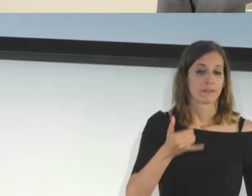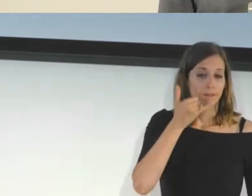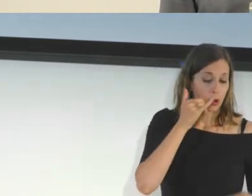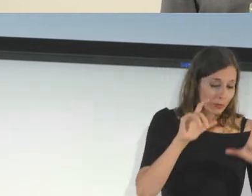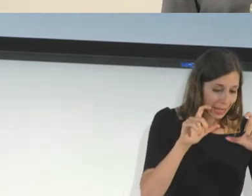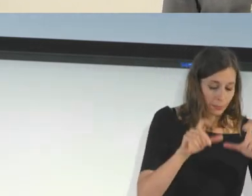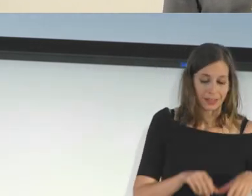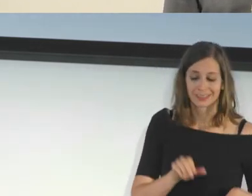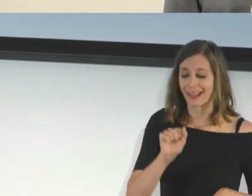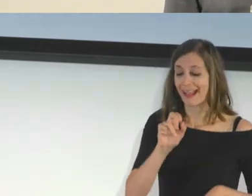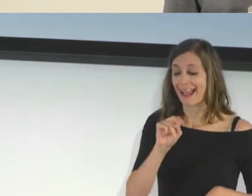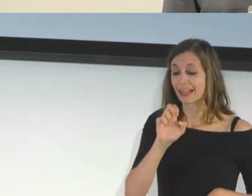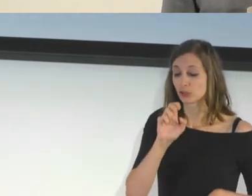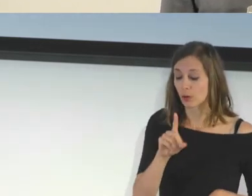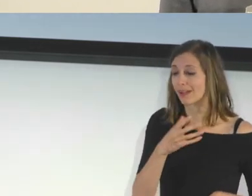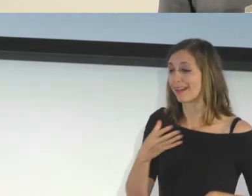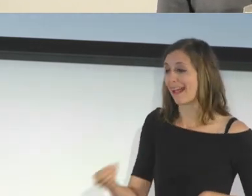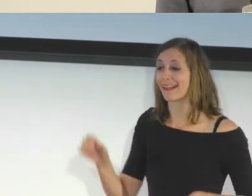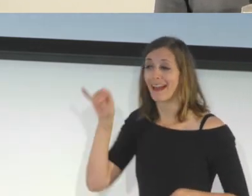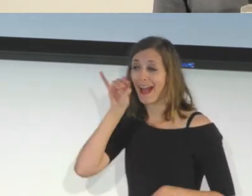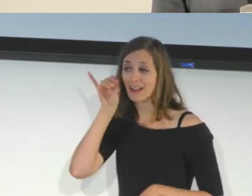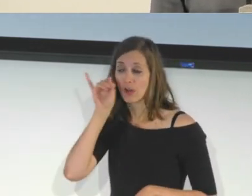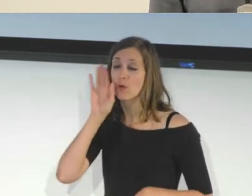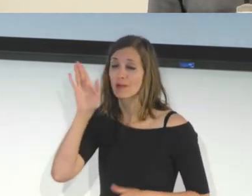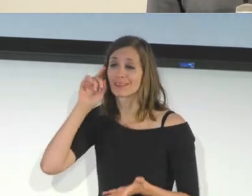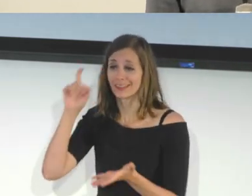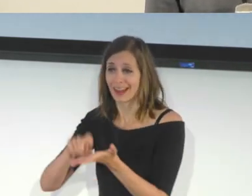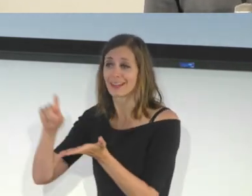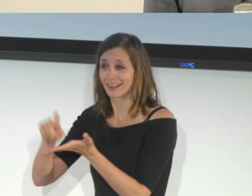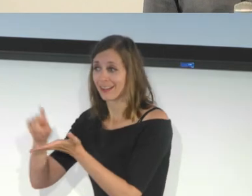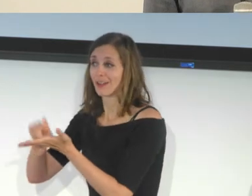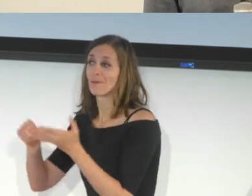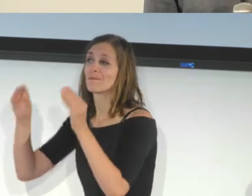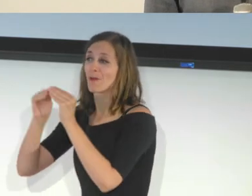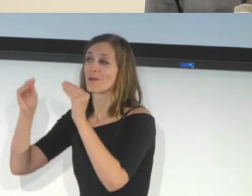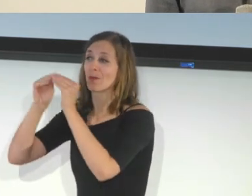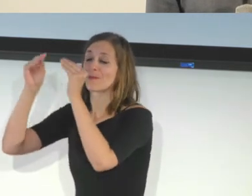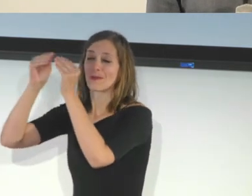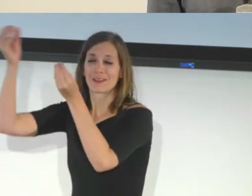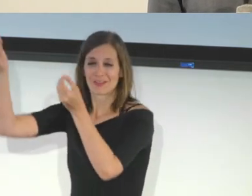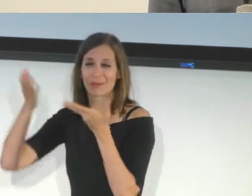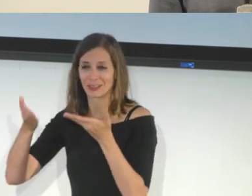detect even more information going forward. So with that.